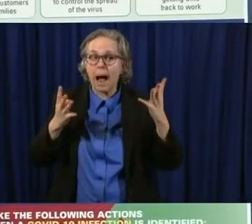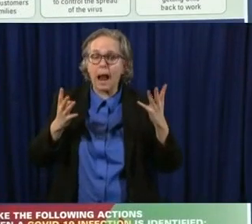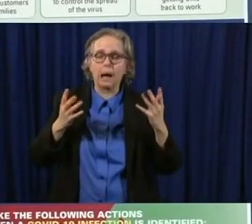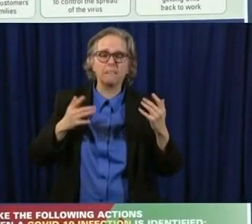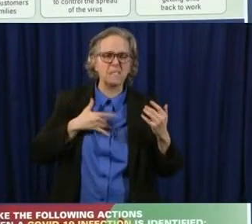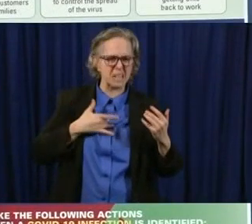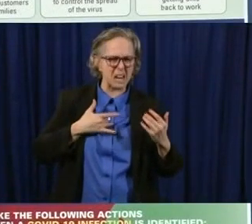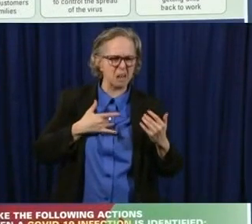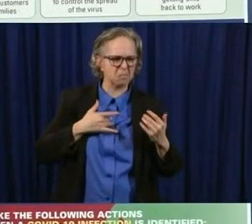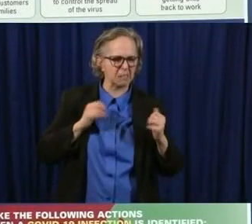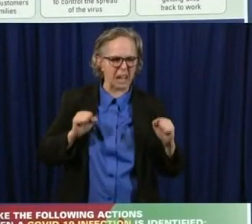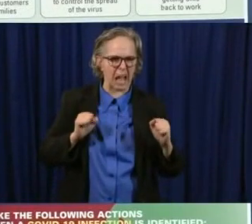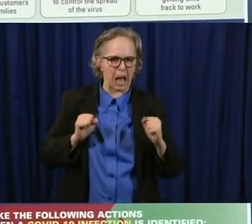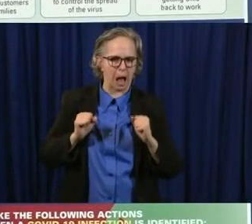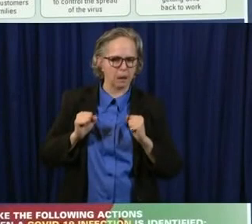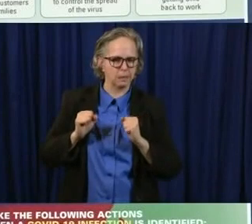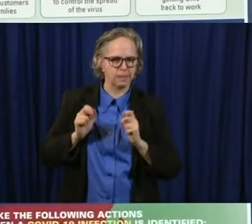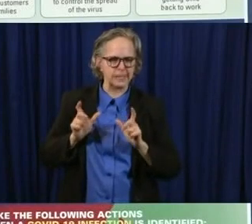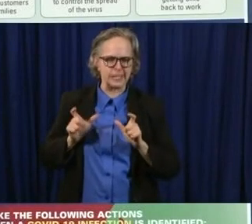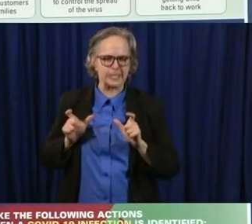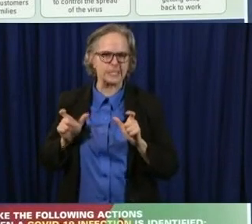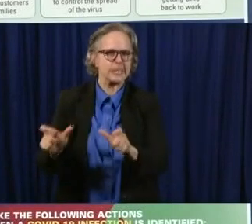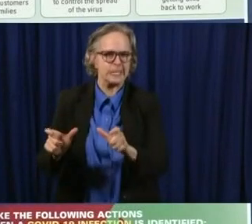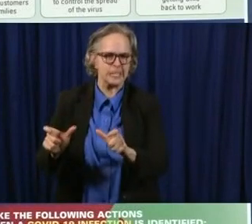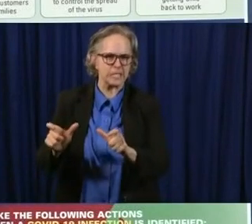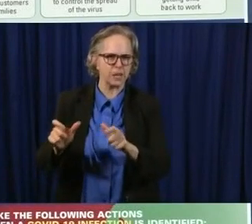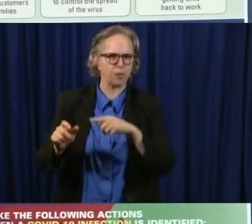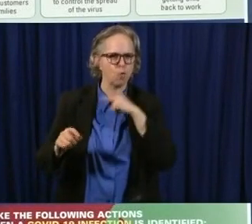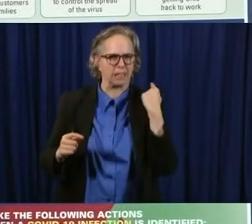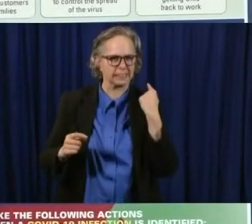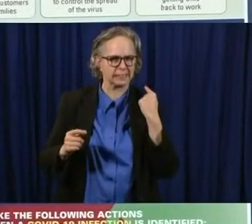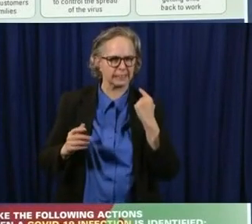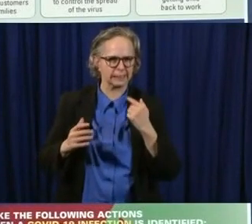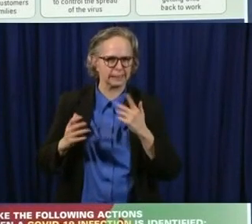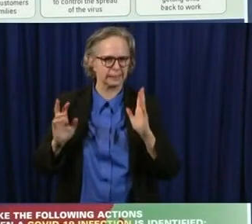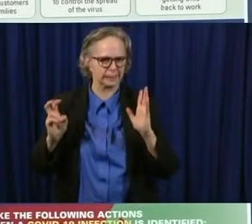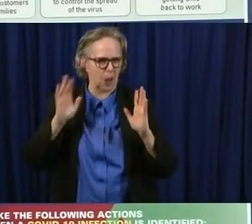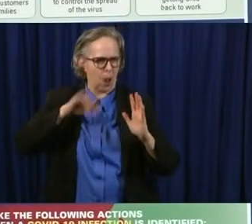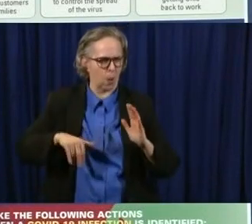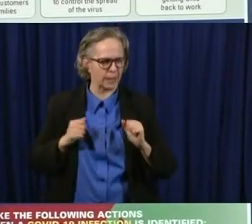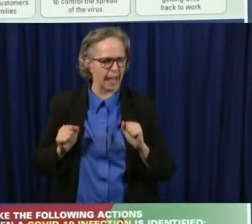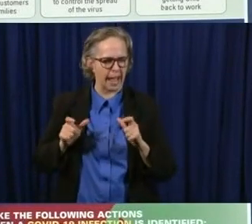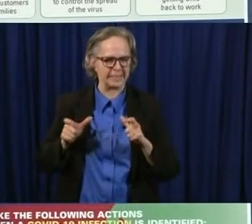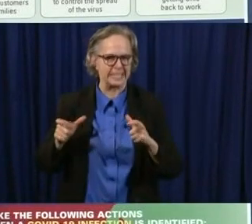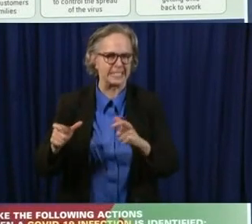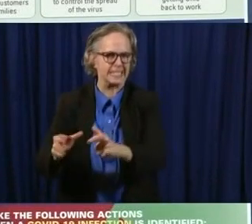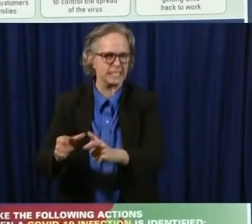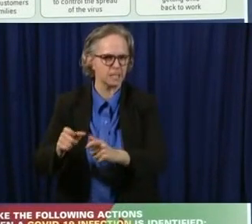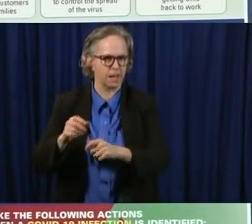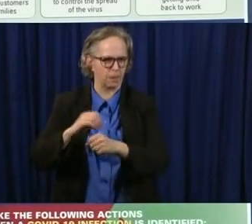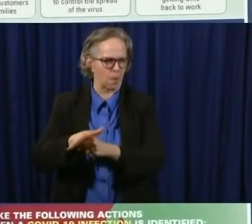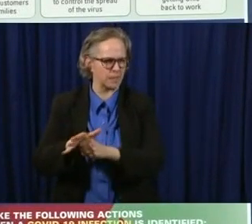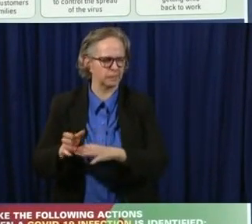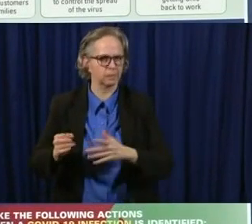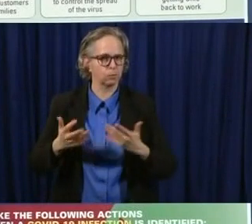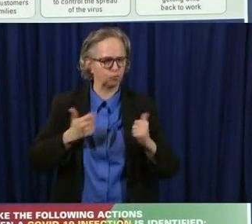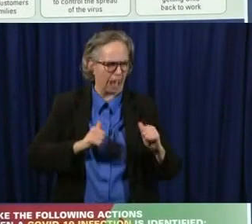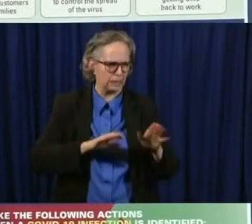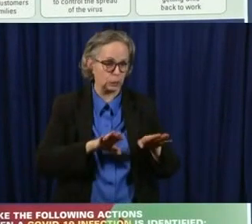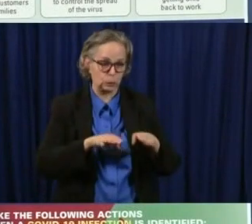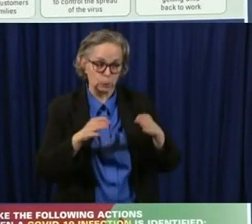we've been doing those and we just have to continue to do those at the same time. Uh, we're trying to get folks back to work